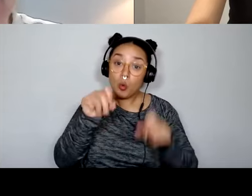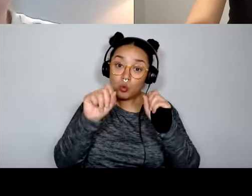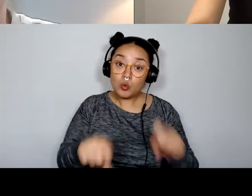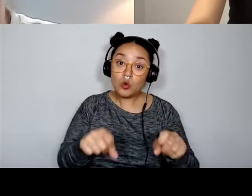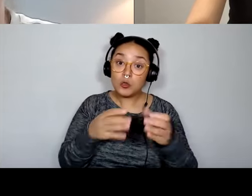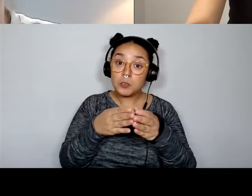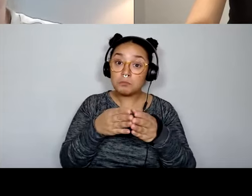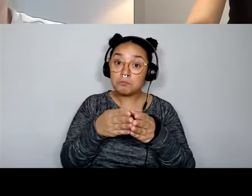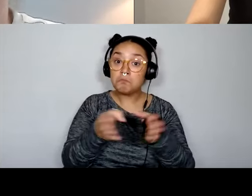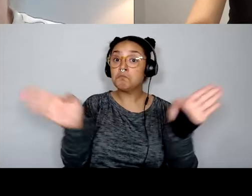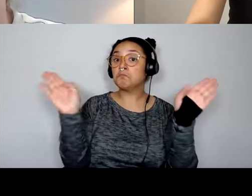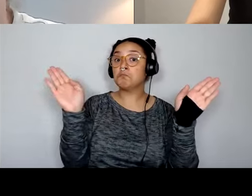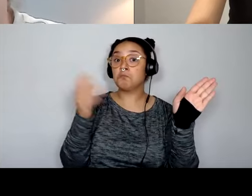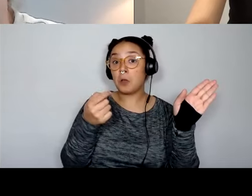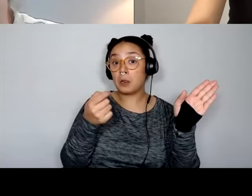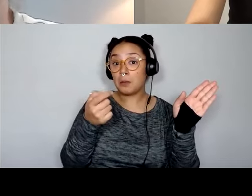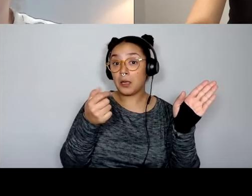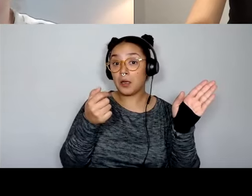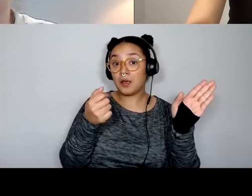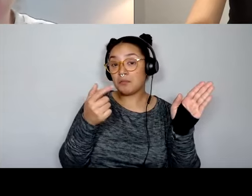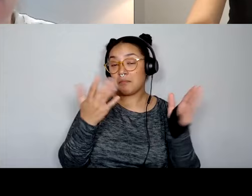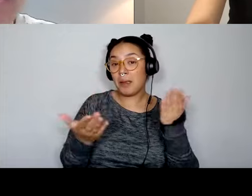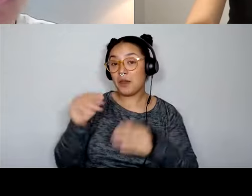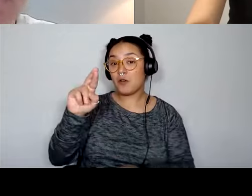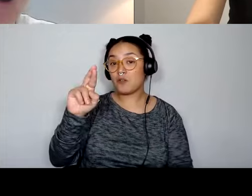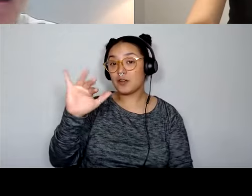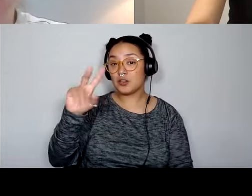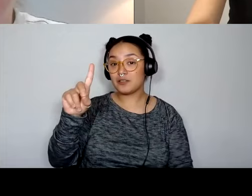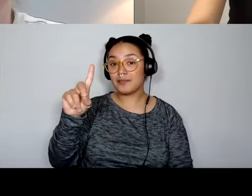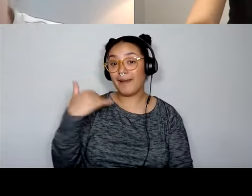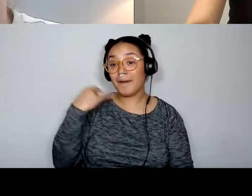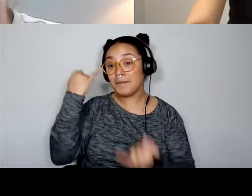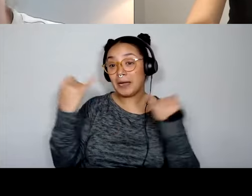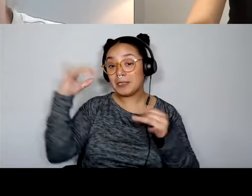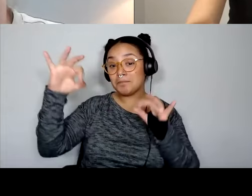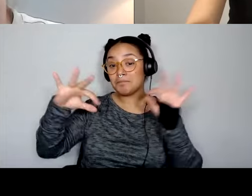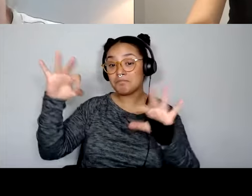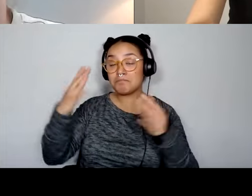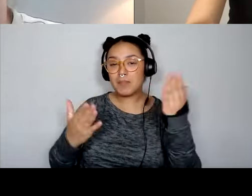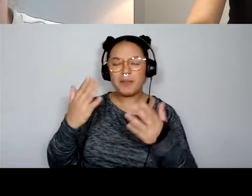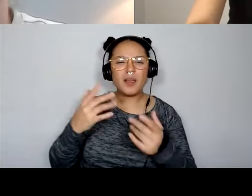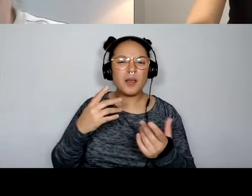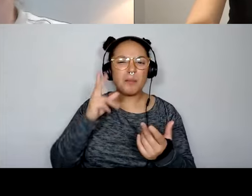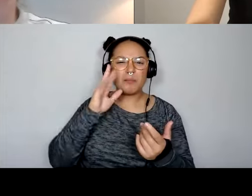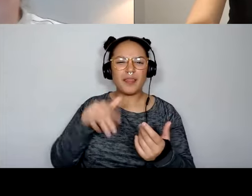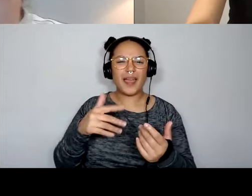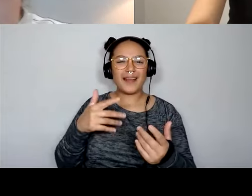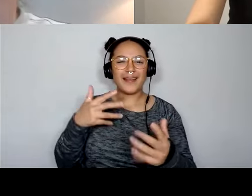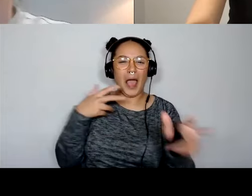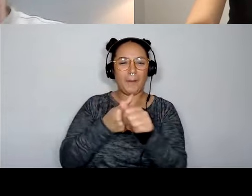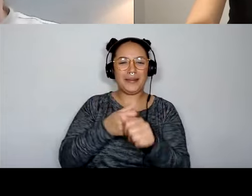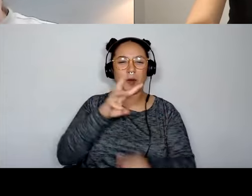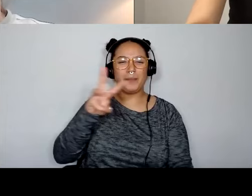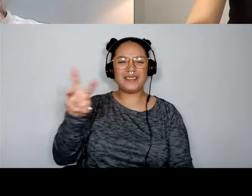way. Um, and maybe Richard might have some ideas there, but just saying, we want to update our website. The, these